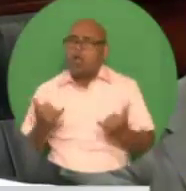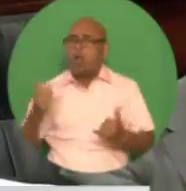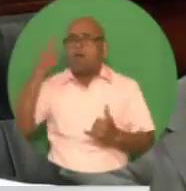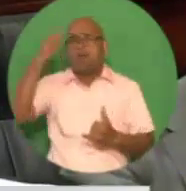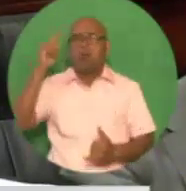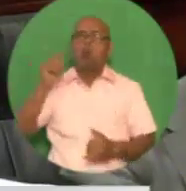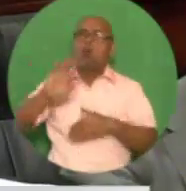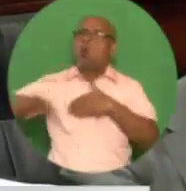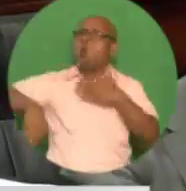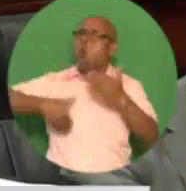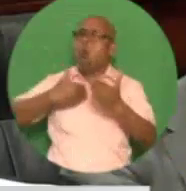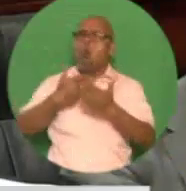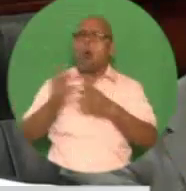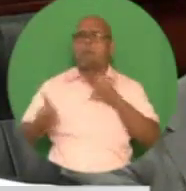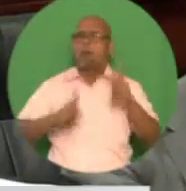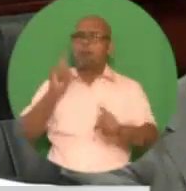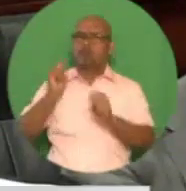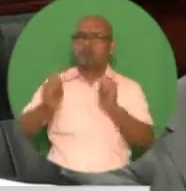citizens in this country.